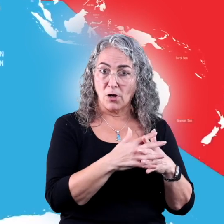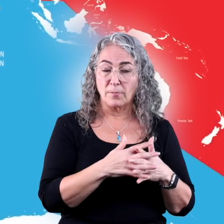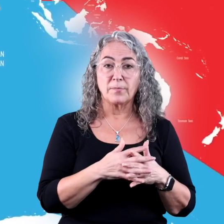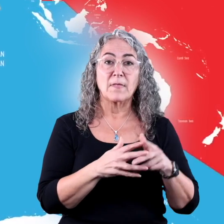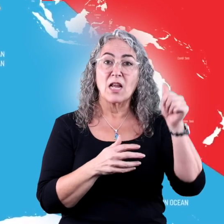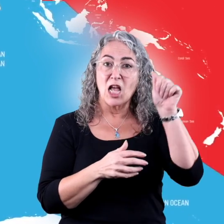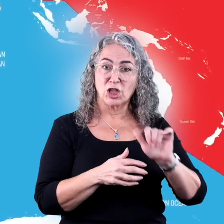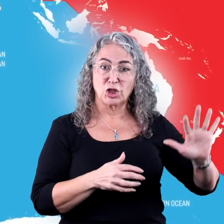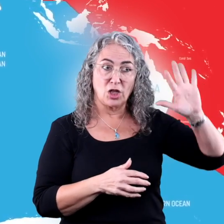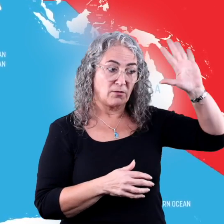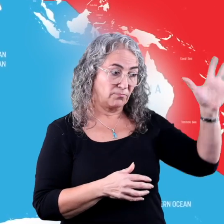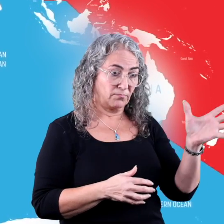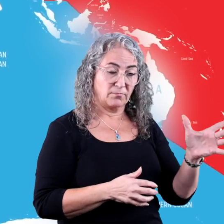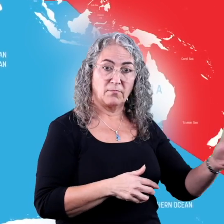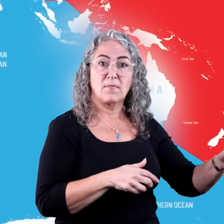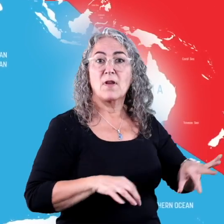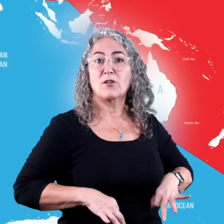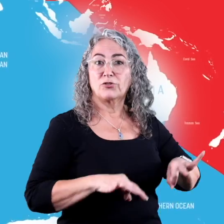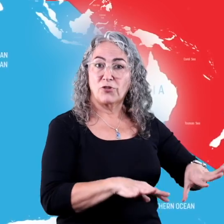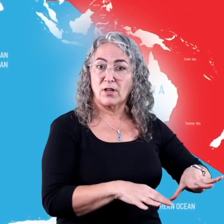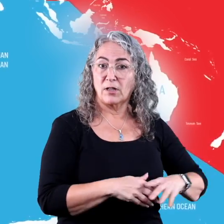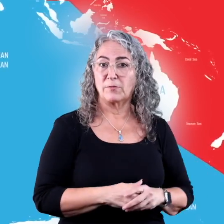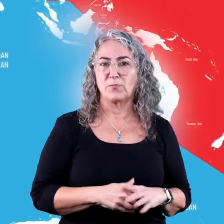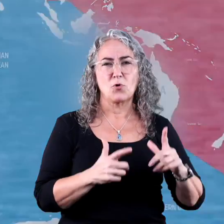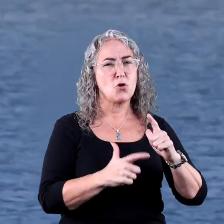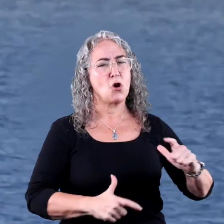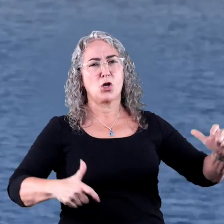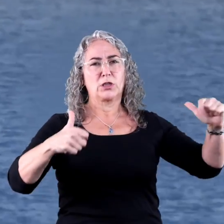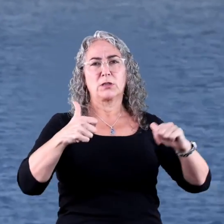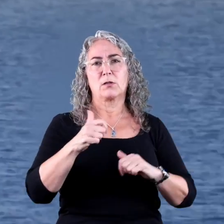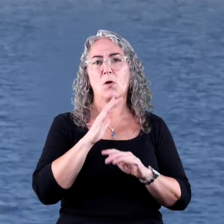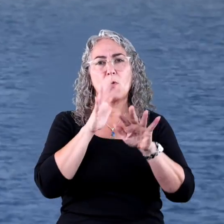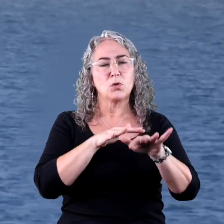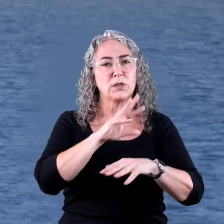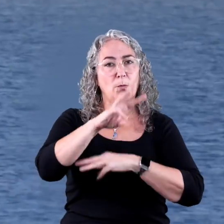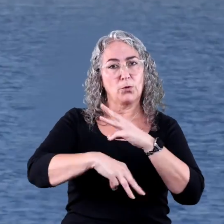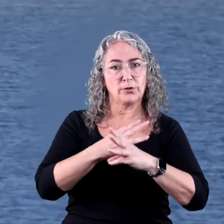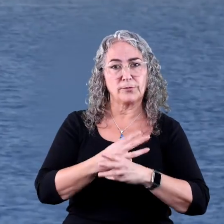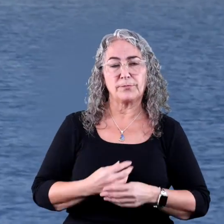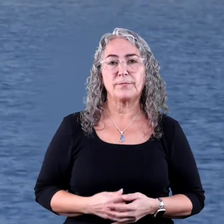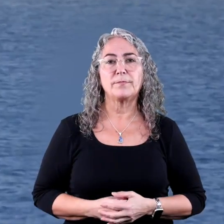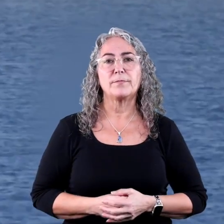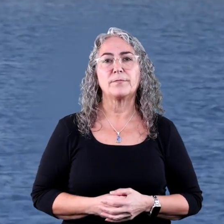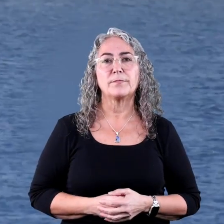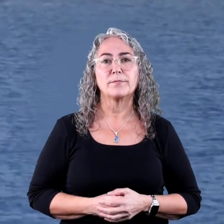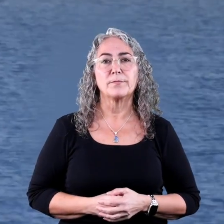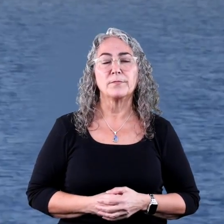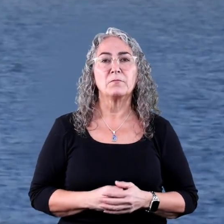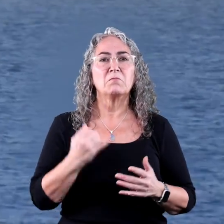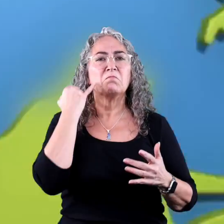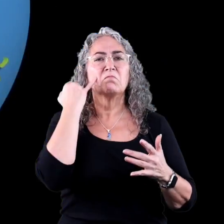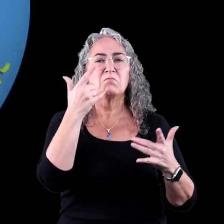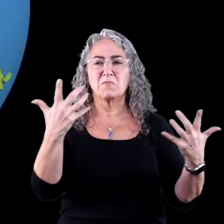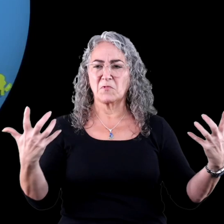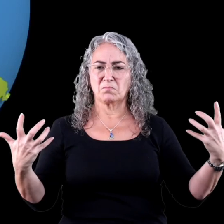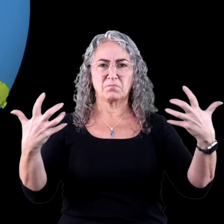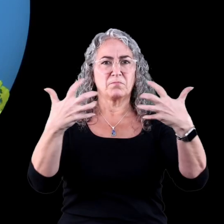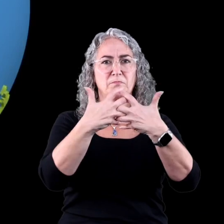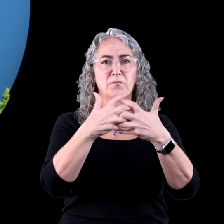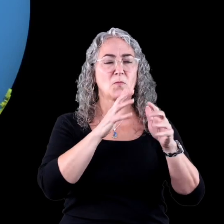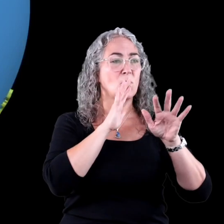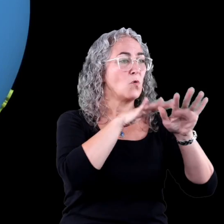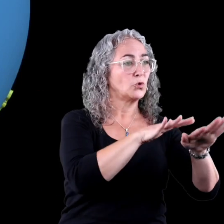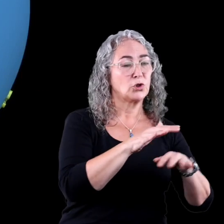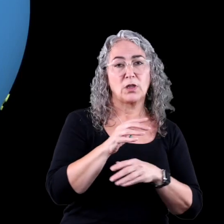South America and Asia and Australia. It is the largest ocean in the world. If we combine